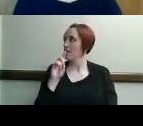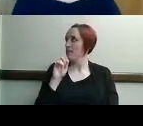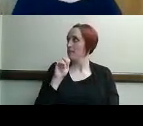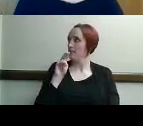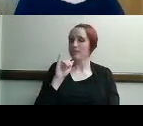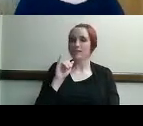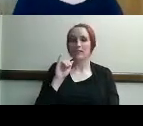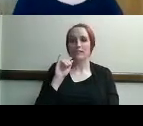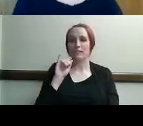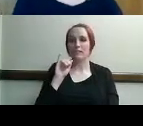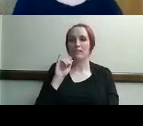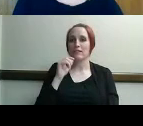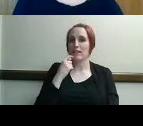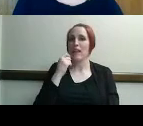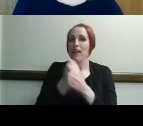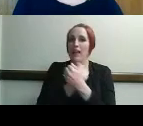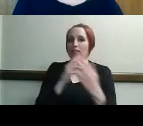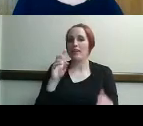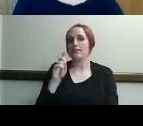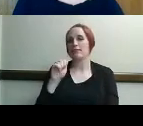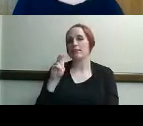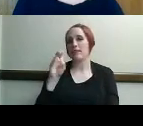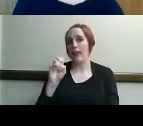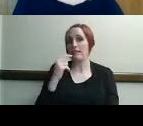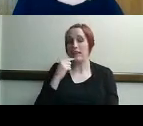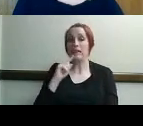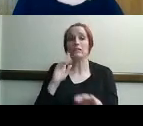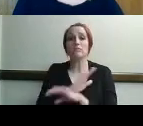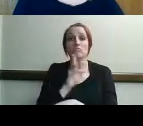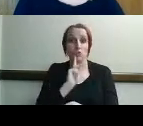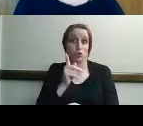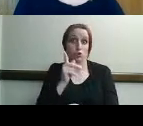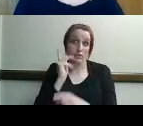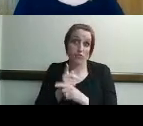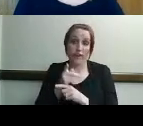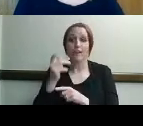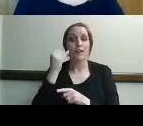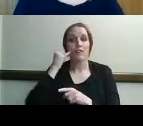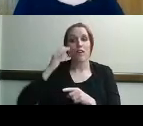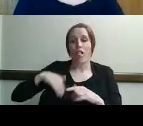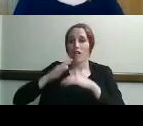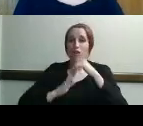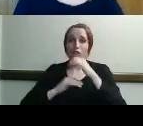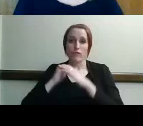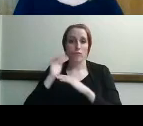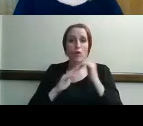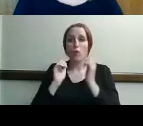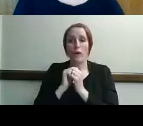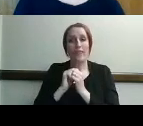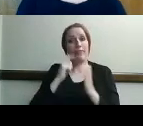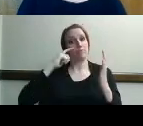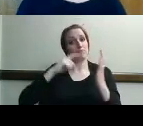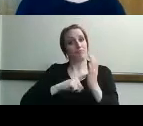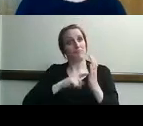think that everything deanne said is true but even if you're not comfortable yet with attesting to this